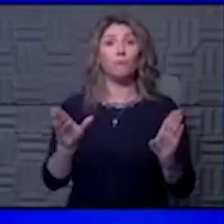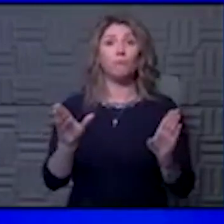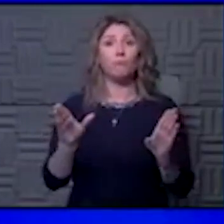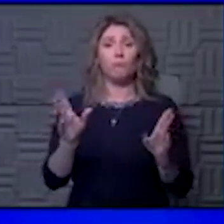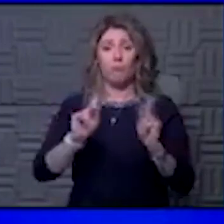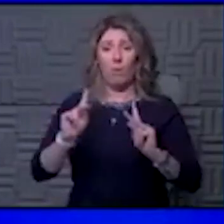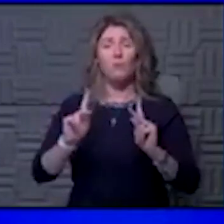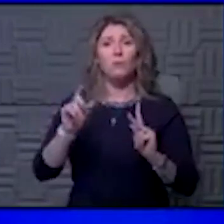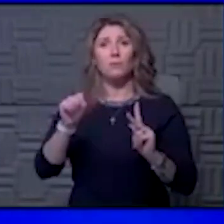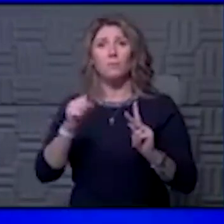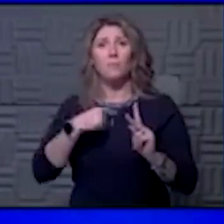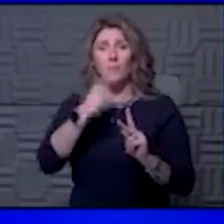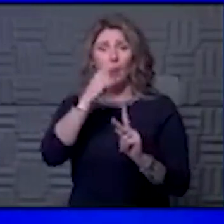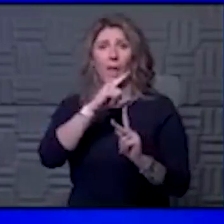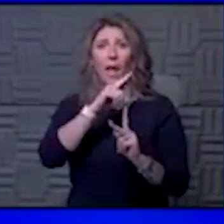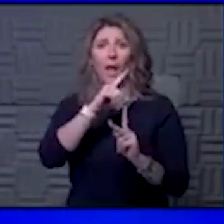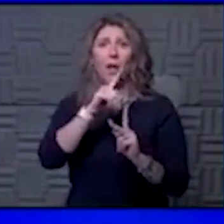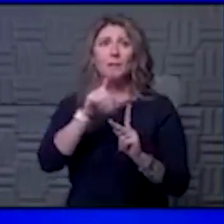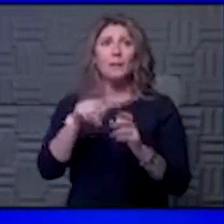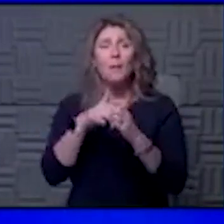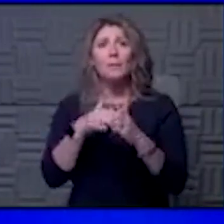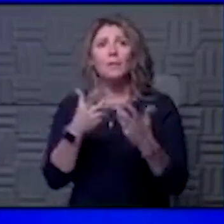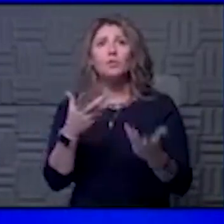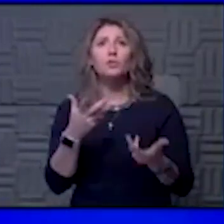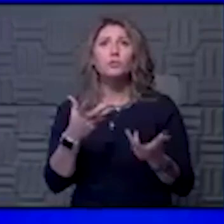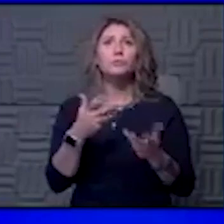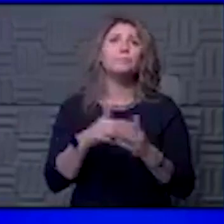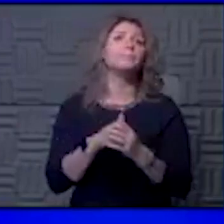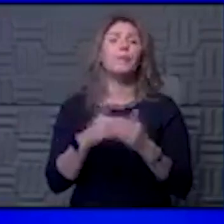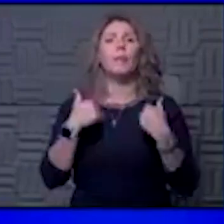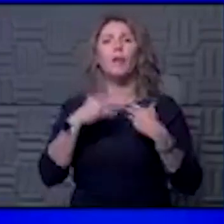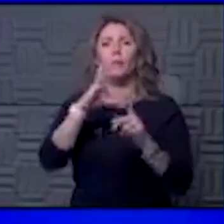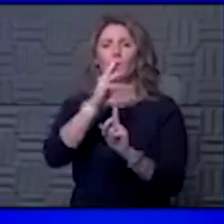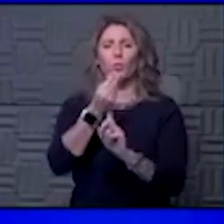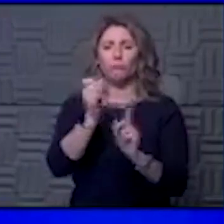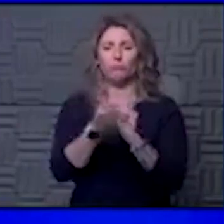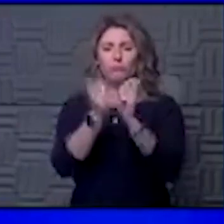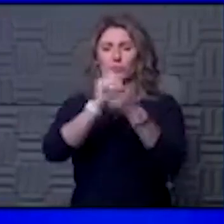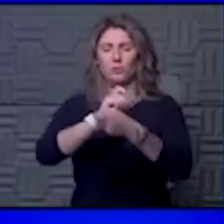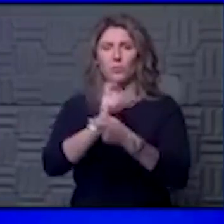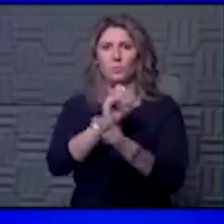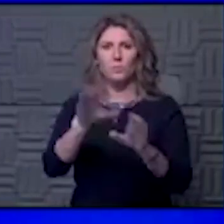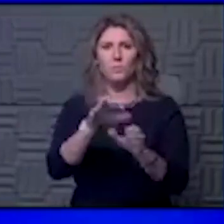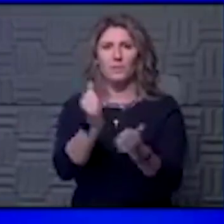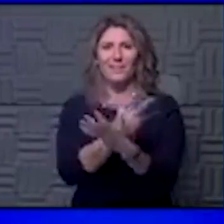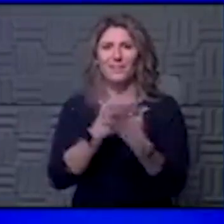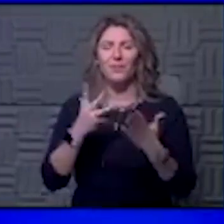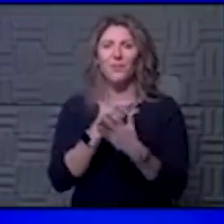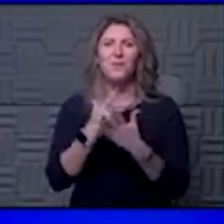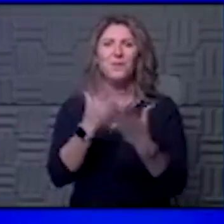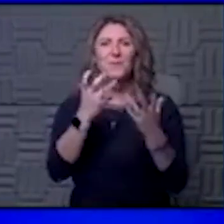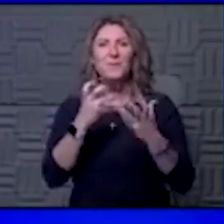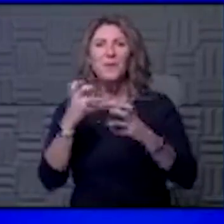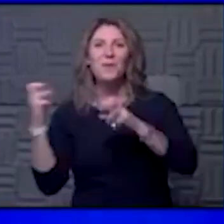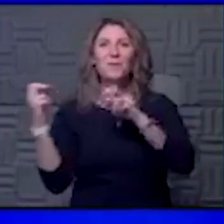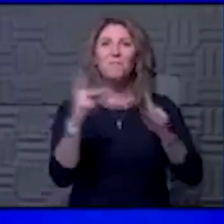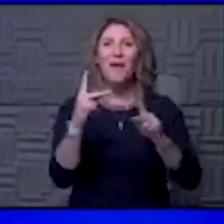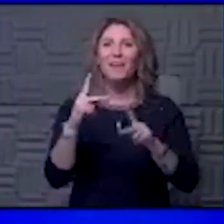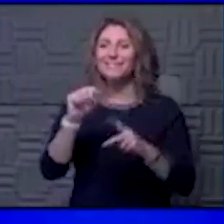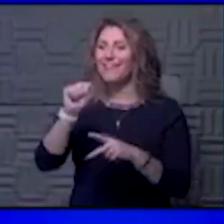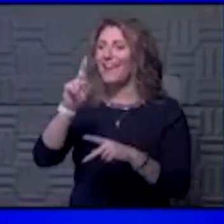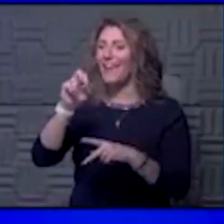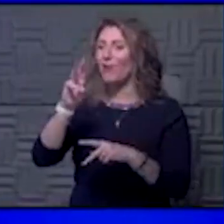that it's going to be a combination of also having the culture change of doing what we can. We all want to get back to Arrowhead and Impact Stadium.